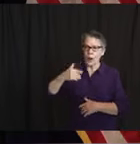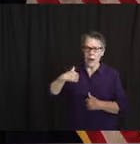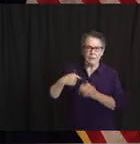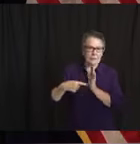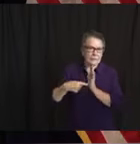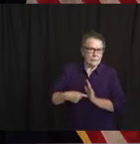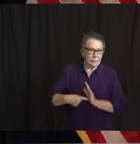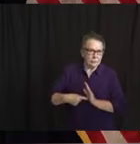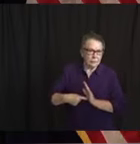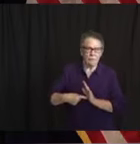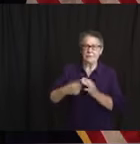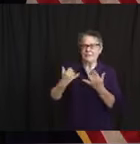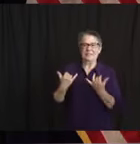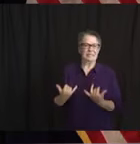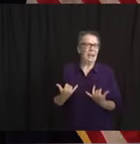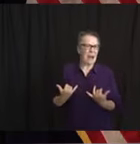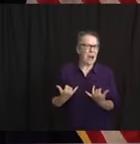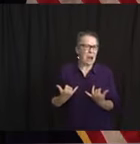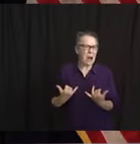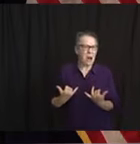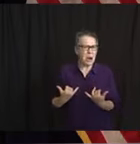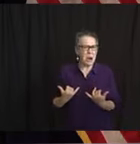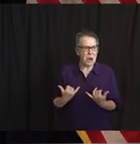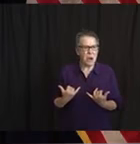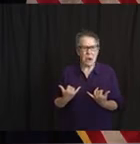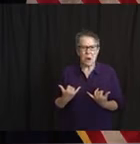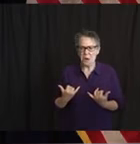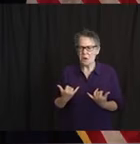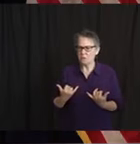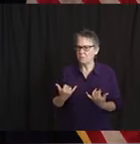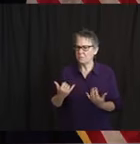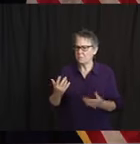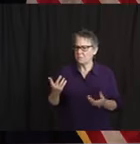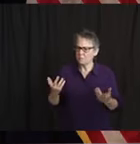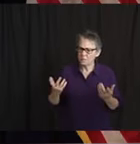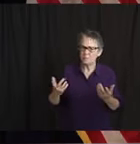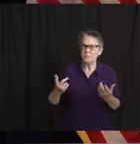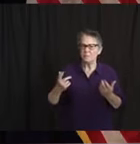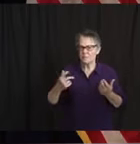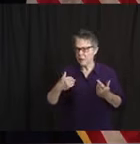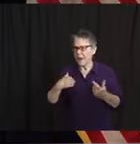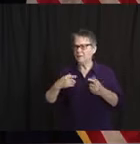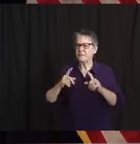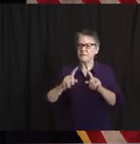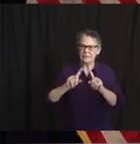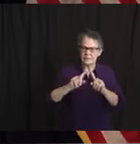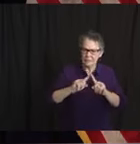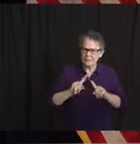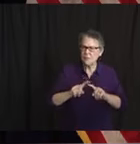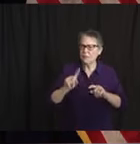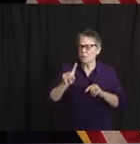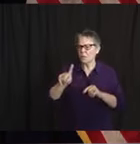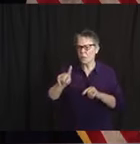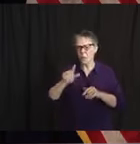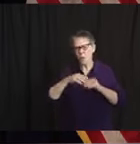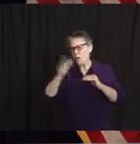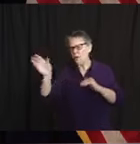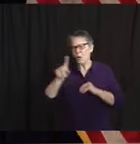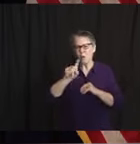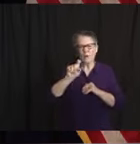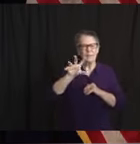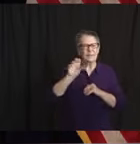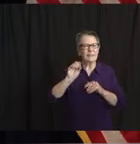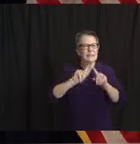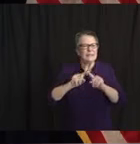we've got plus or minus 150 locations in the state. Rite Aid's going to drop 50 separate locations on us. That was a